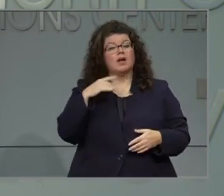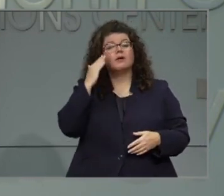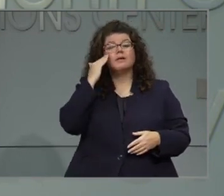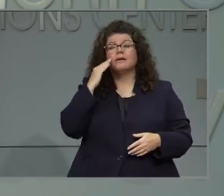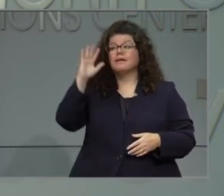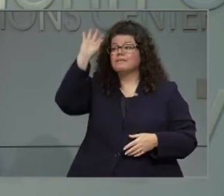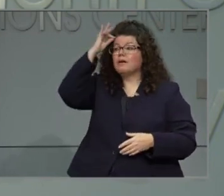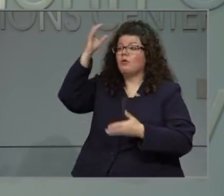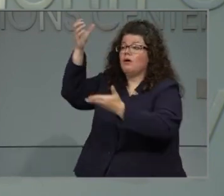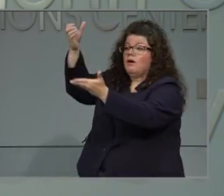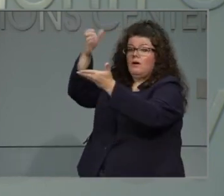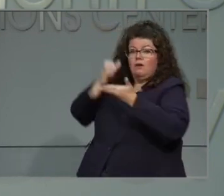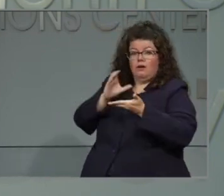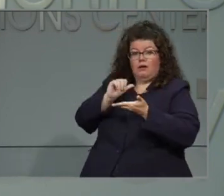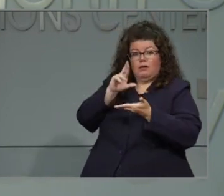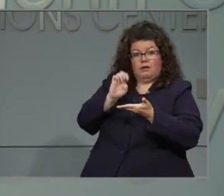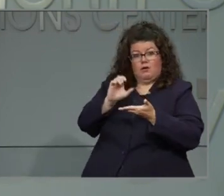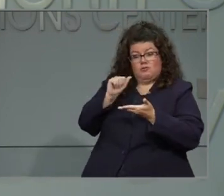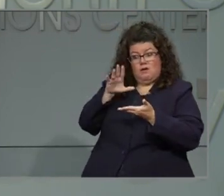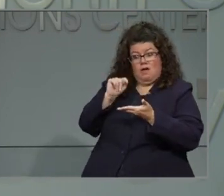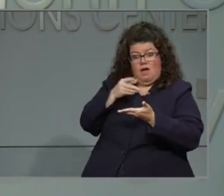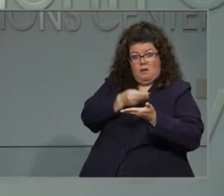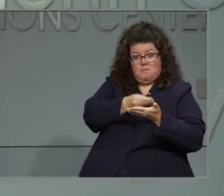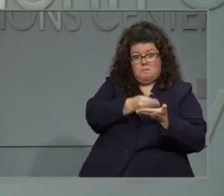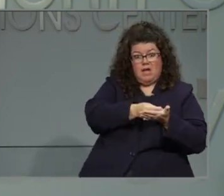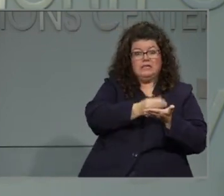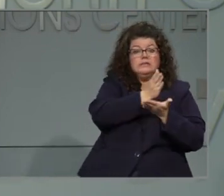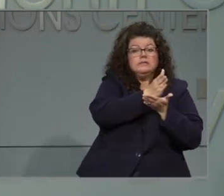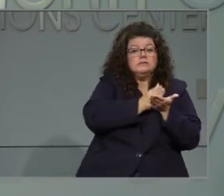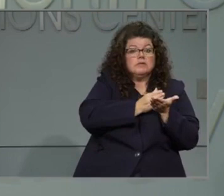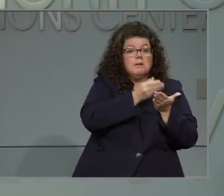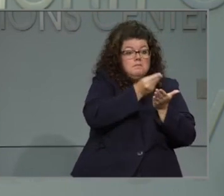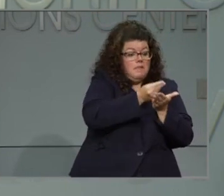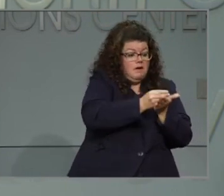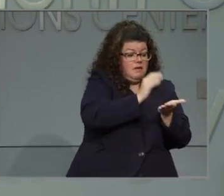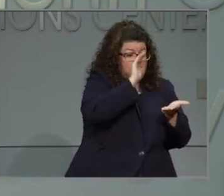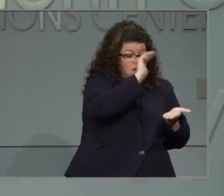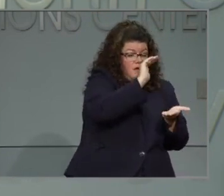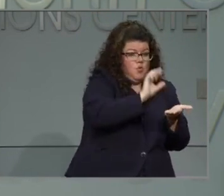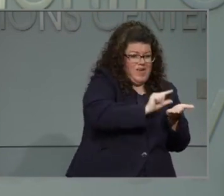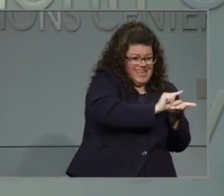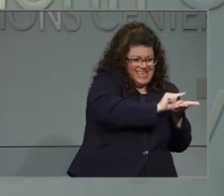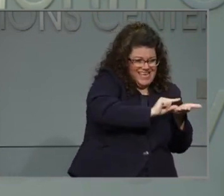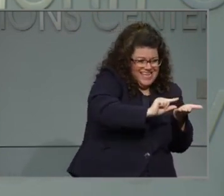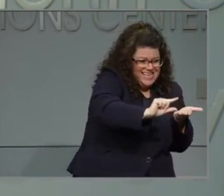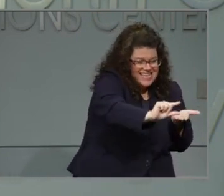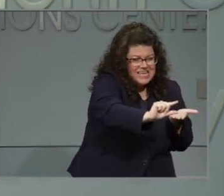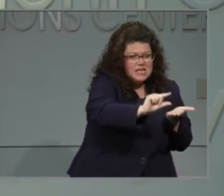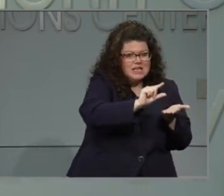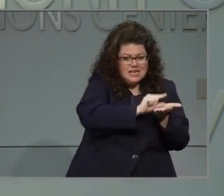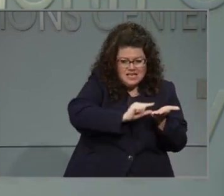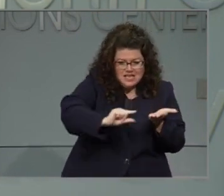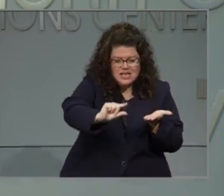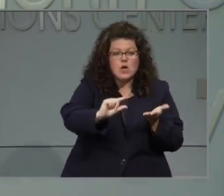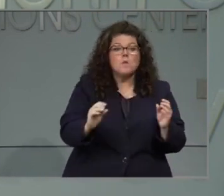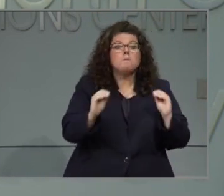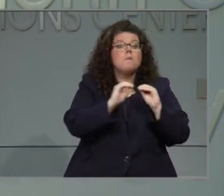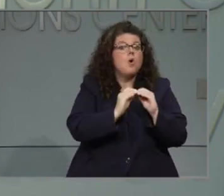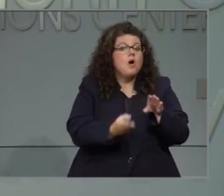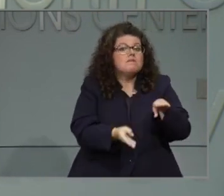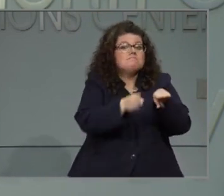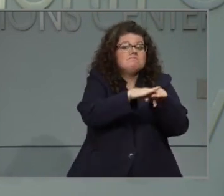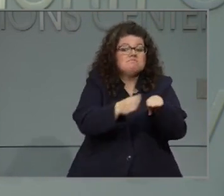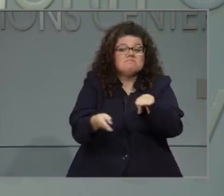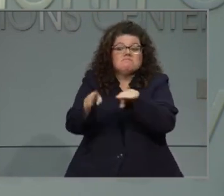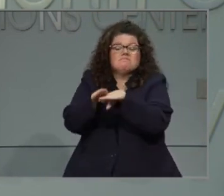in the governor's discretion to make sure we give school systems more money to deal with this